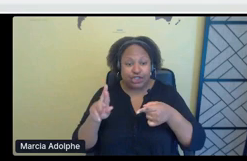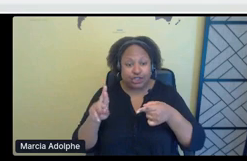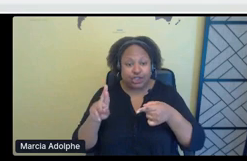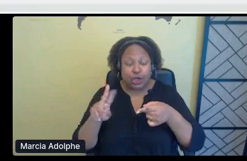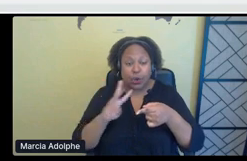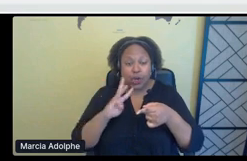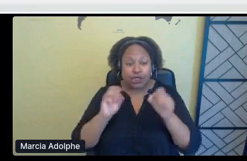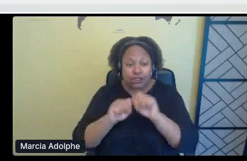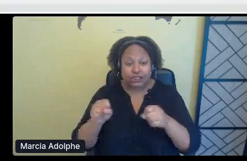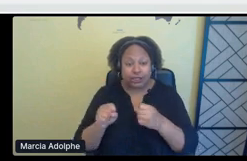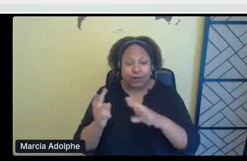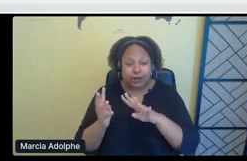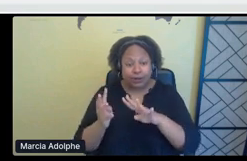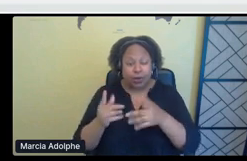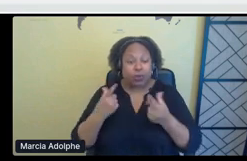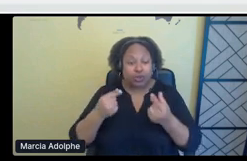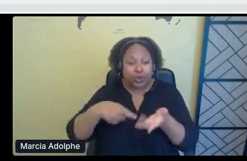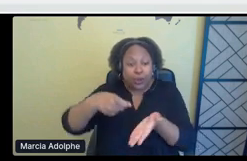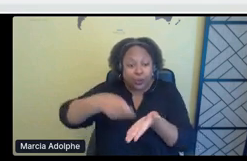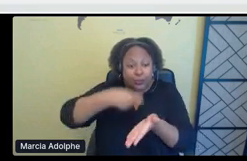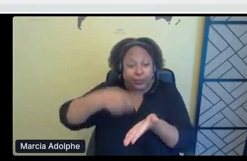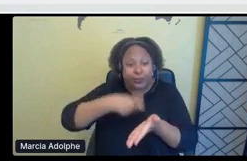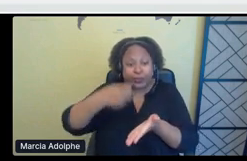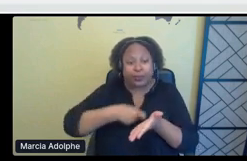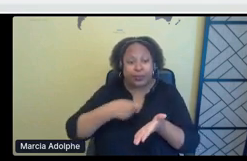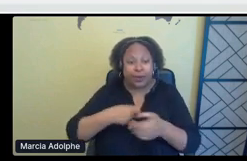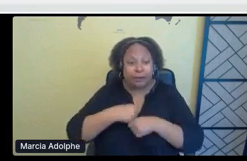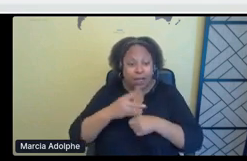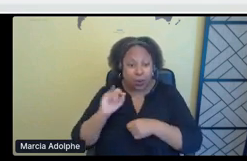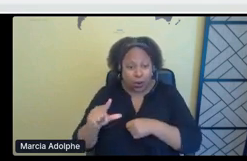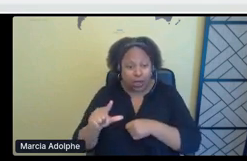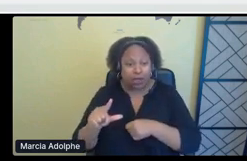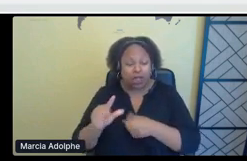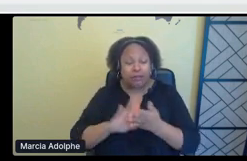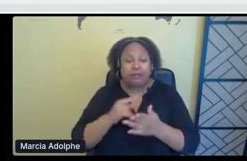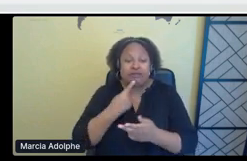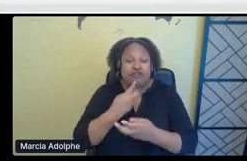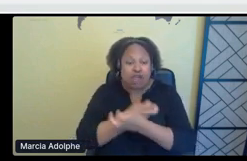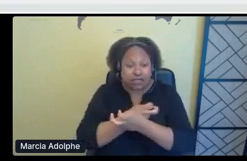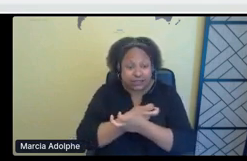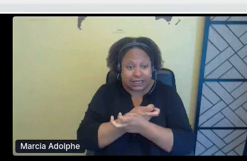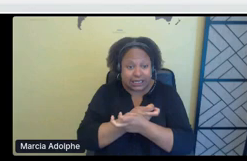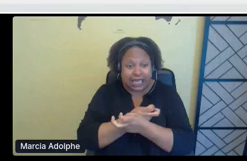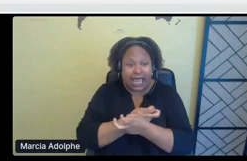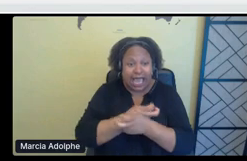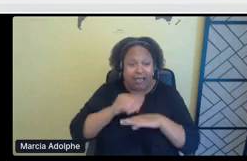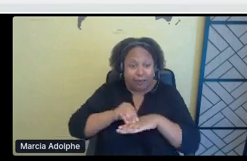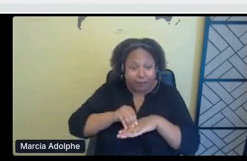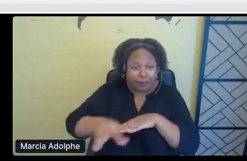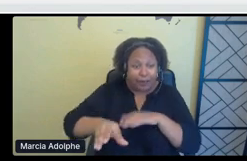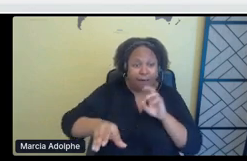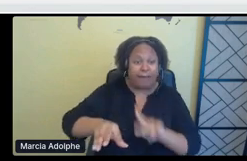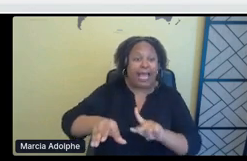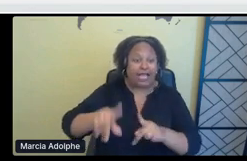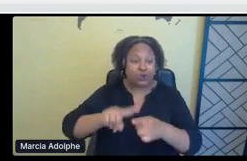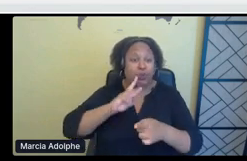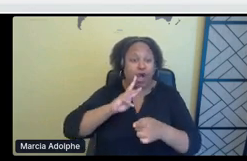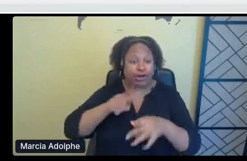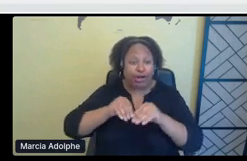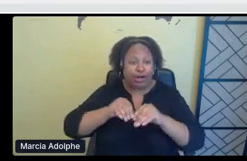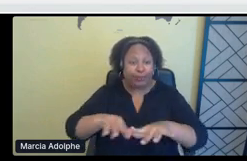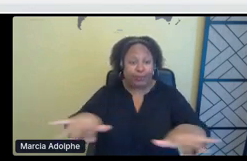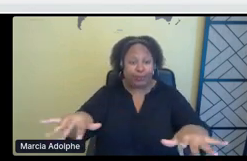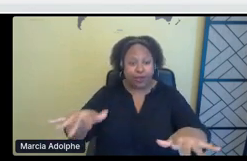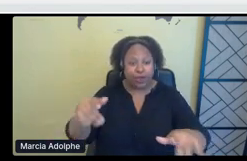um, oil and then toxifying the water and putting back into the watersheds, which is why communities are getting cancer. And also you can